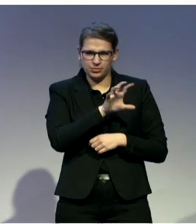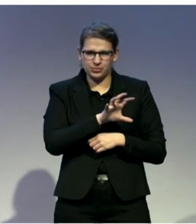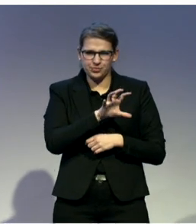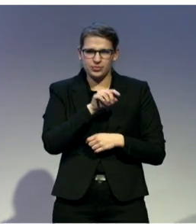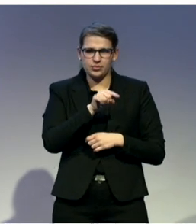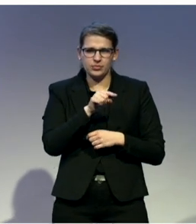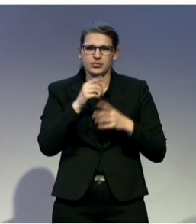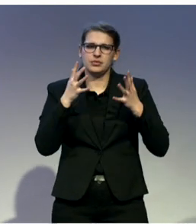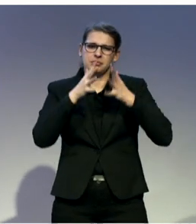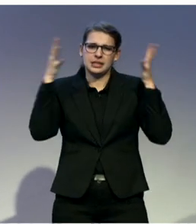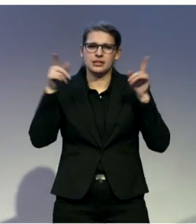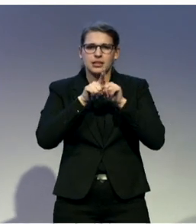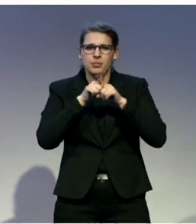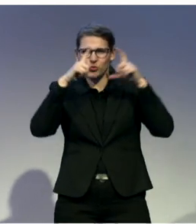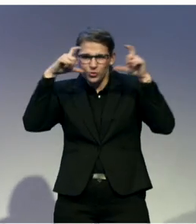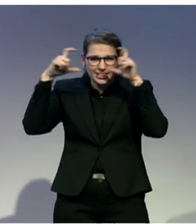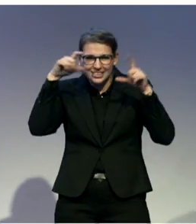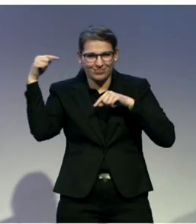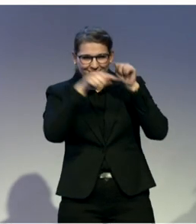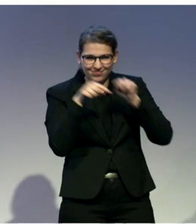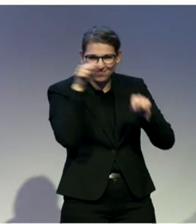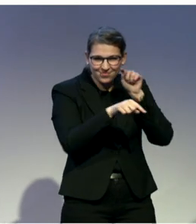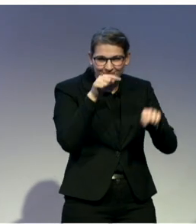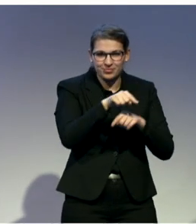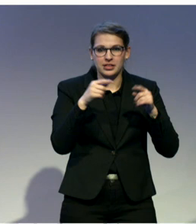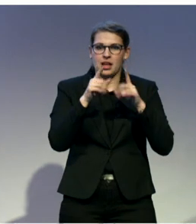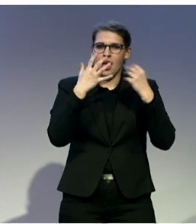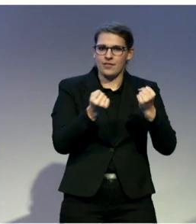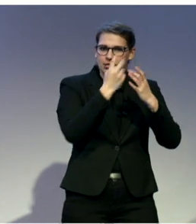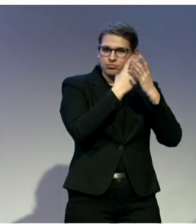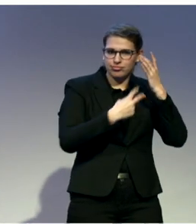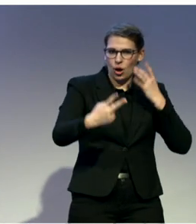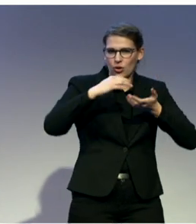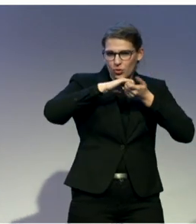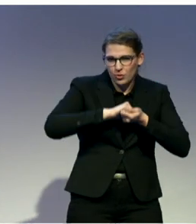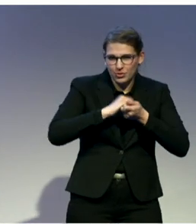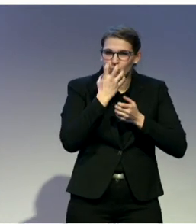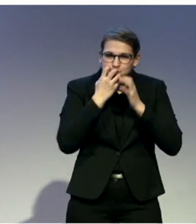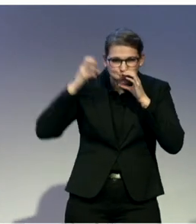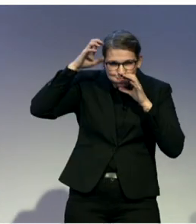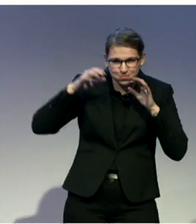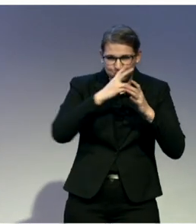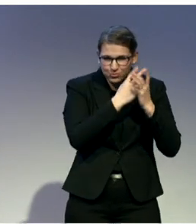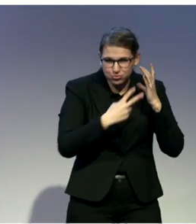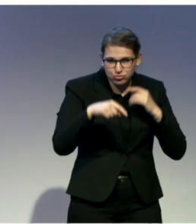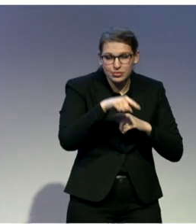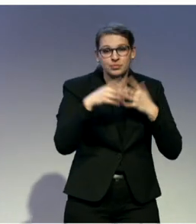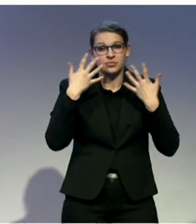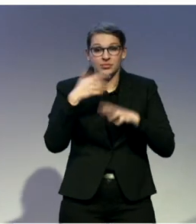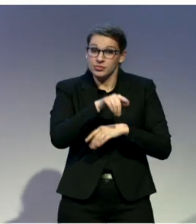convince the divers club to learn sign language, because hey, underwater, we're all deaf. We cannot